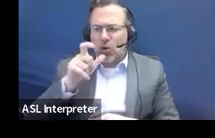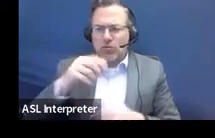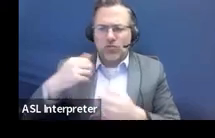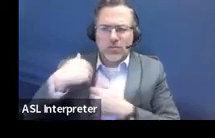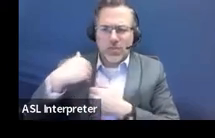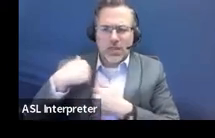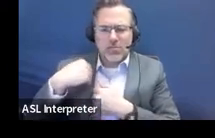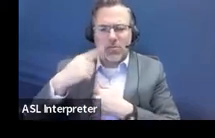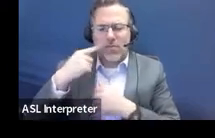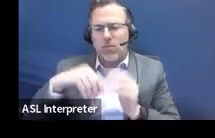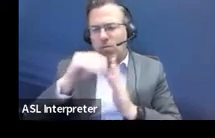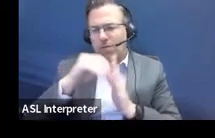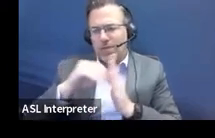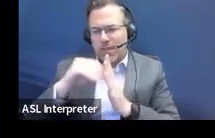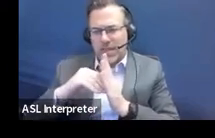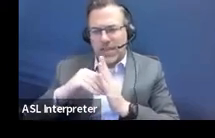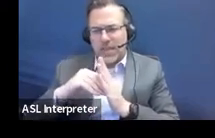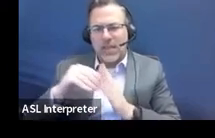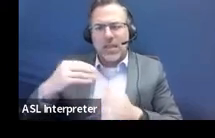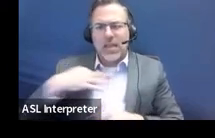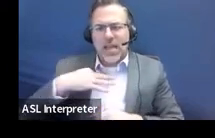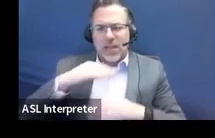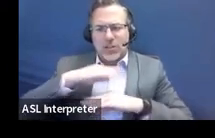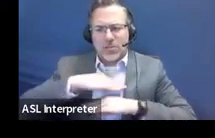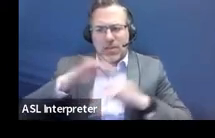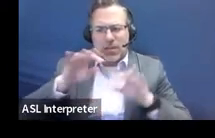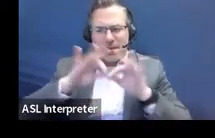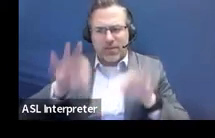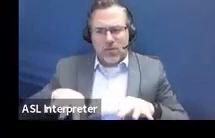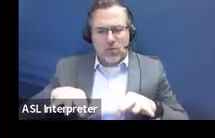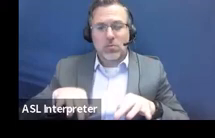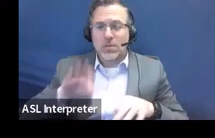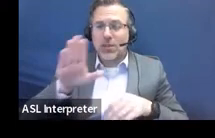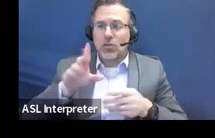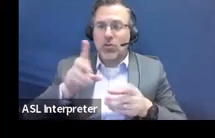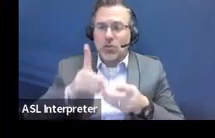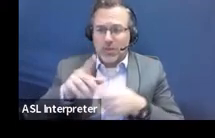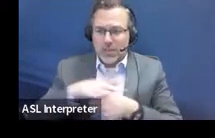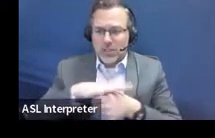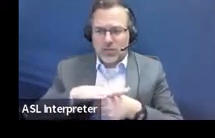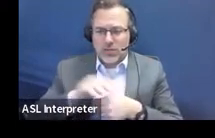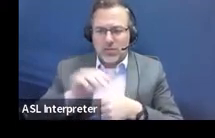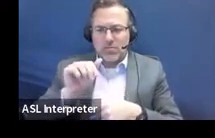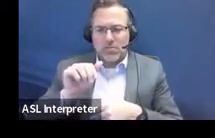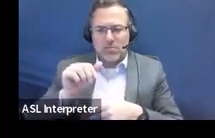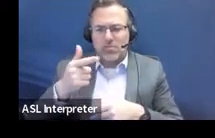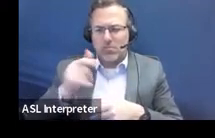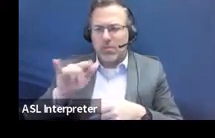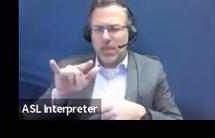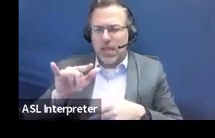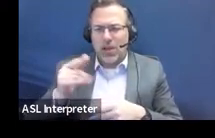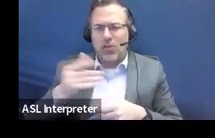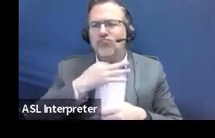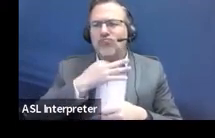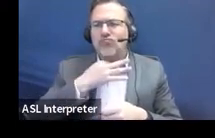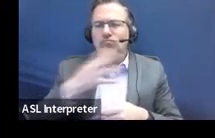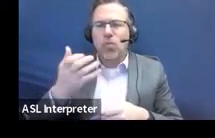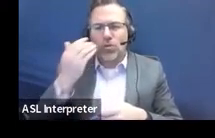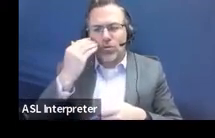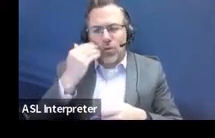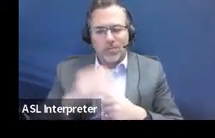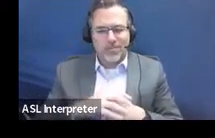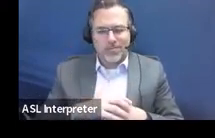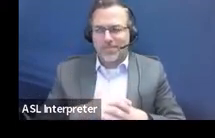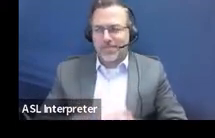responsible for filling in the eligibility forms in your district, she would be grateful.